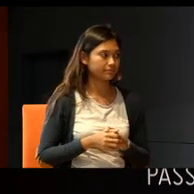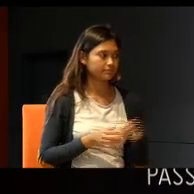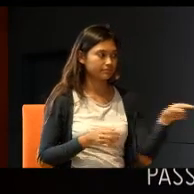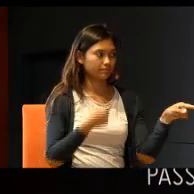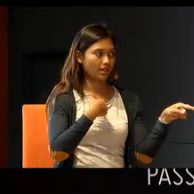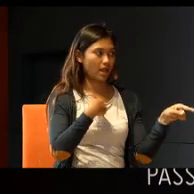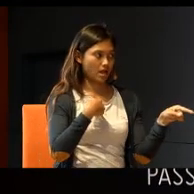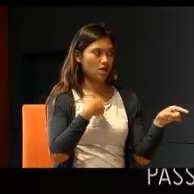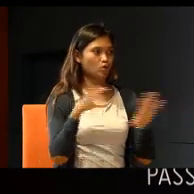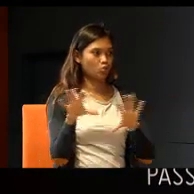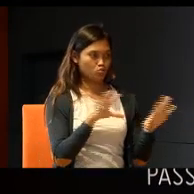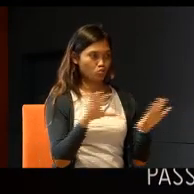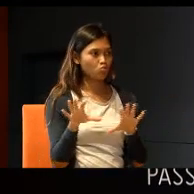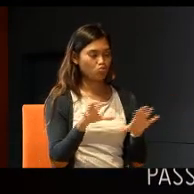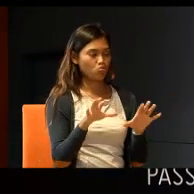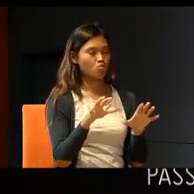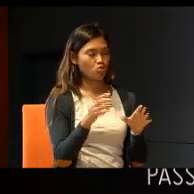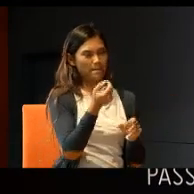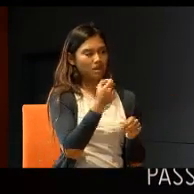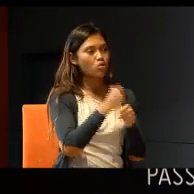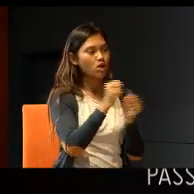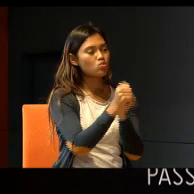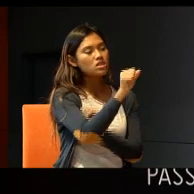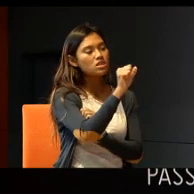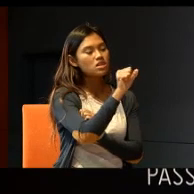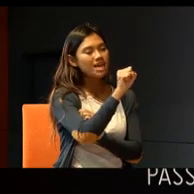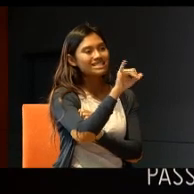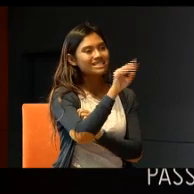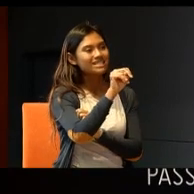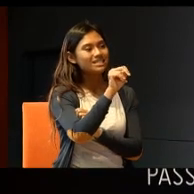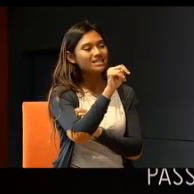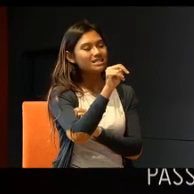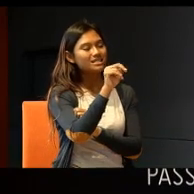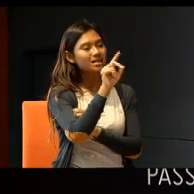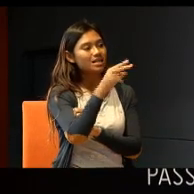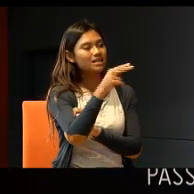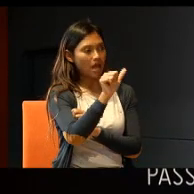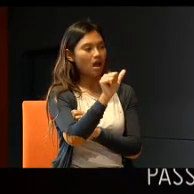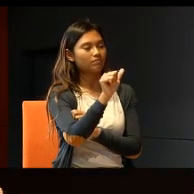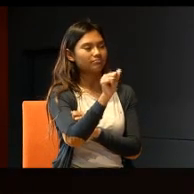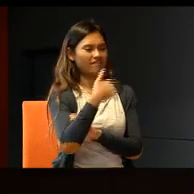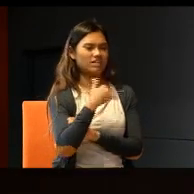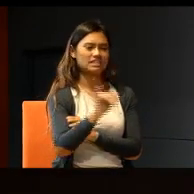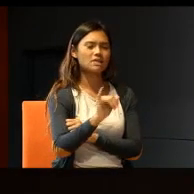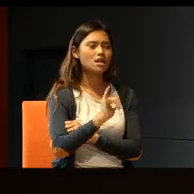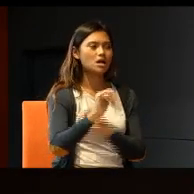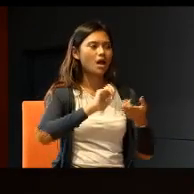I do quite a bit of work with Sindar, and a similar problem, and I think many